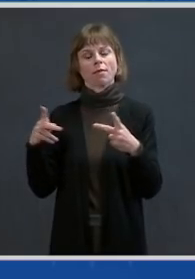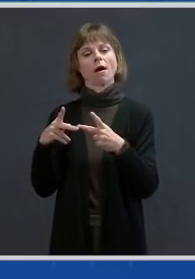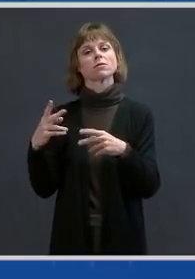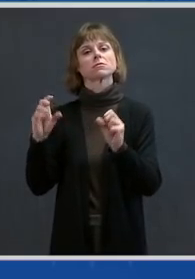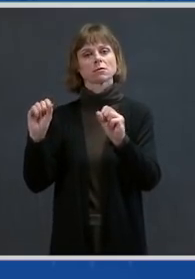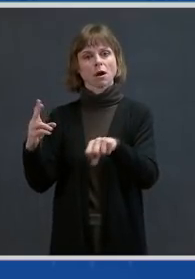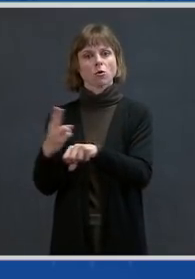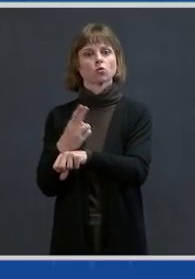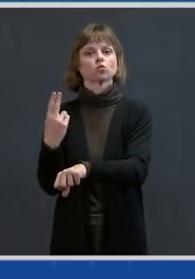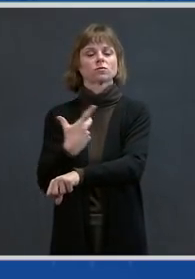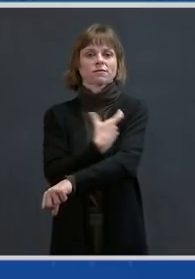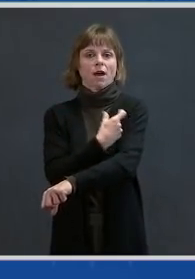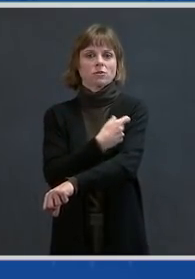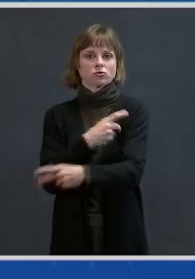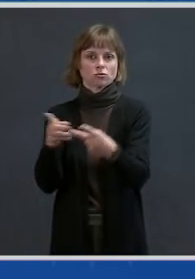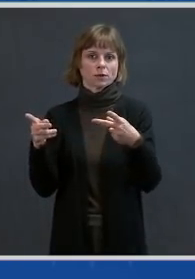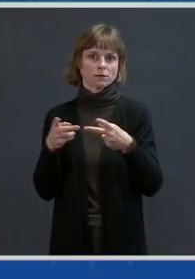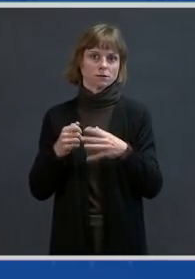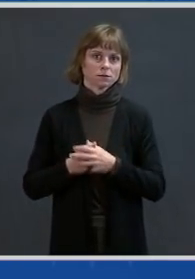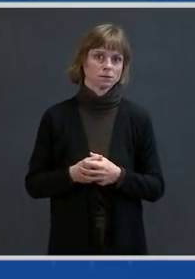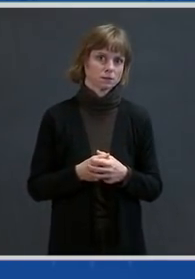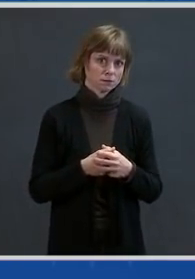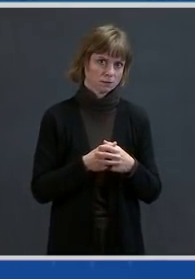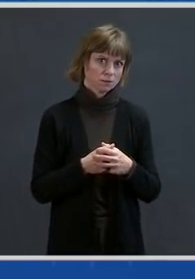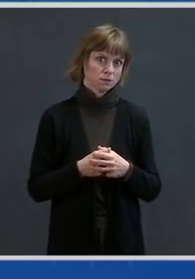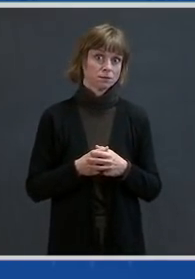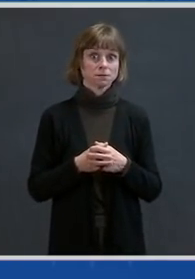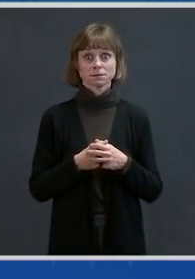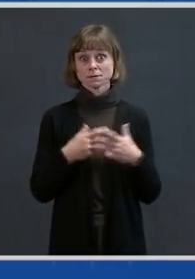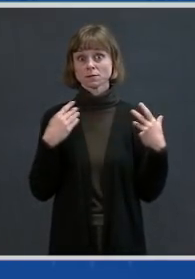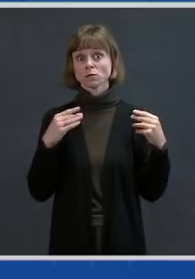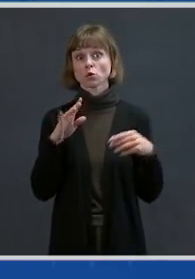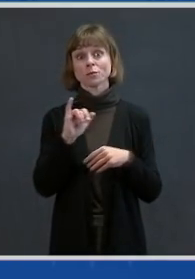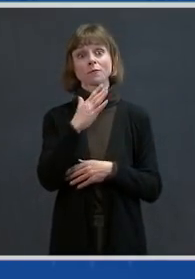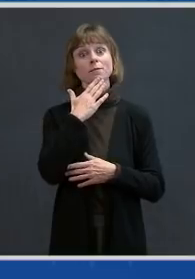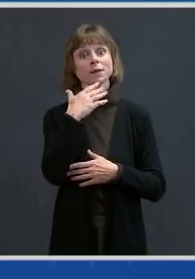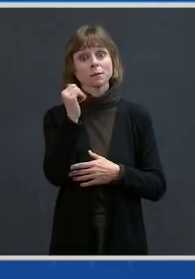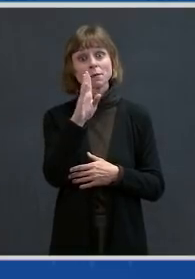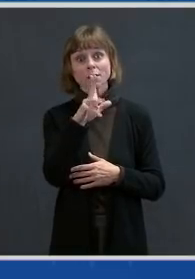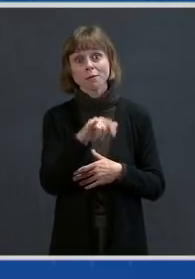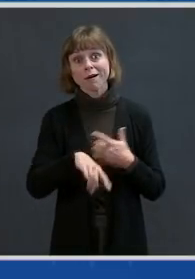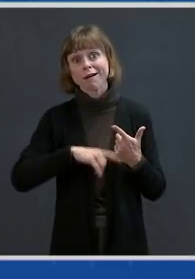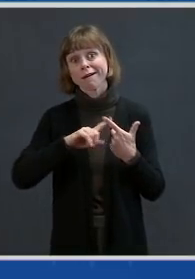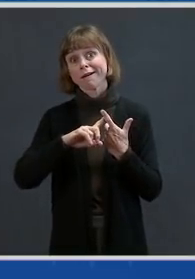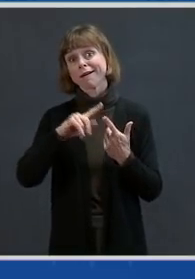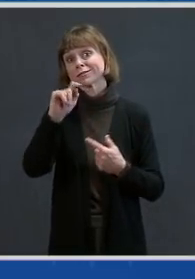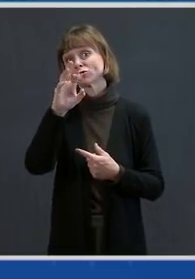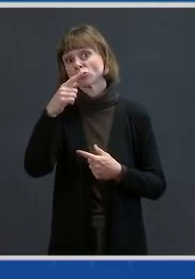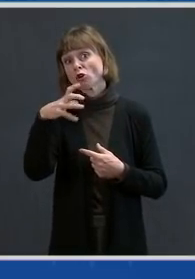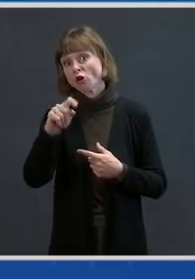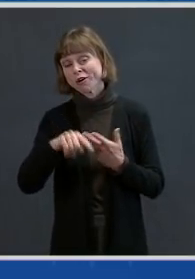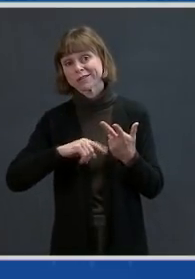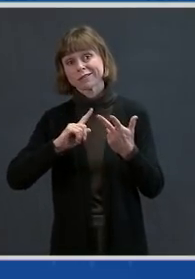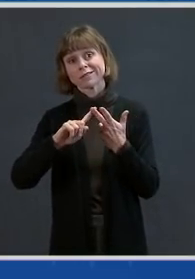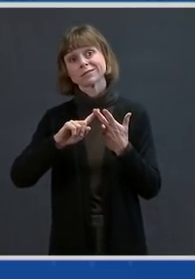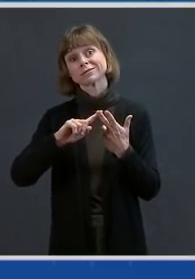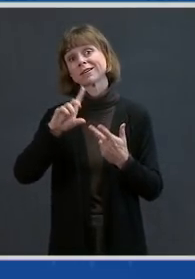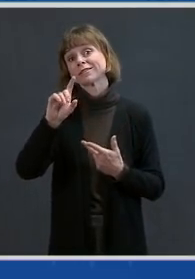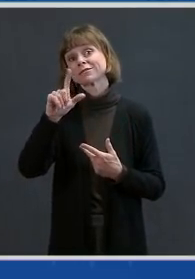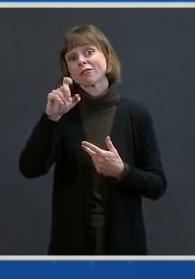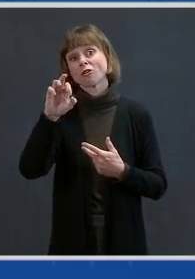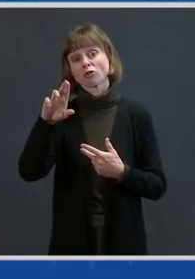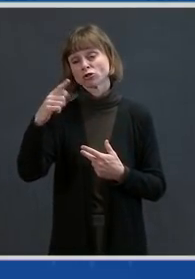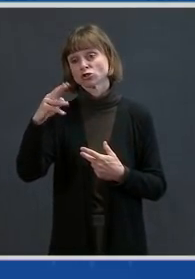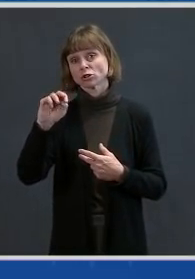vaccination sites. Retailers like Best Buy, Target, and Dollar General all are giving more than a half a million